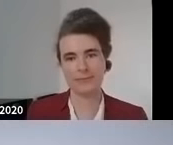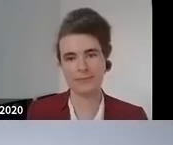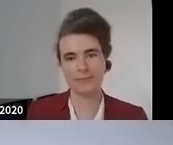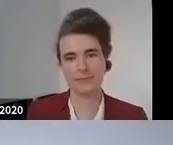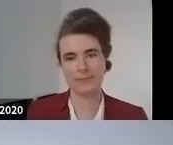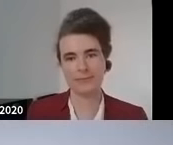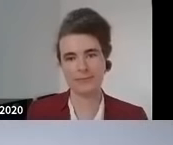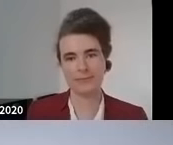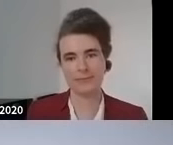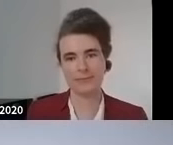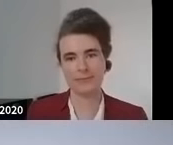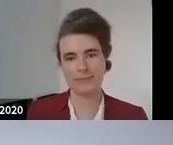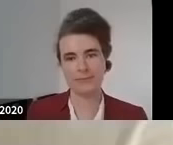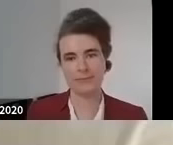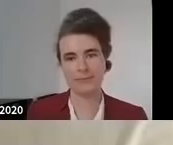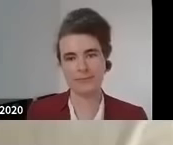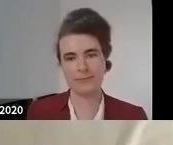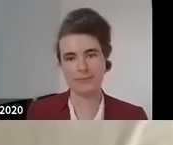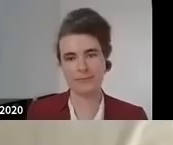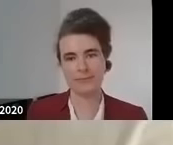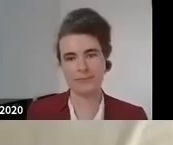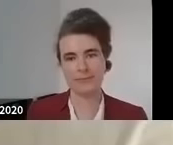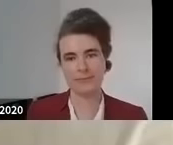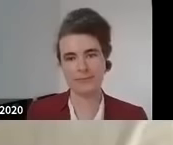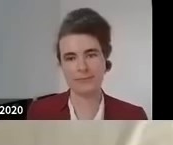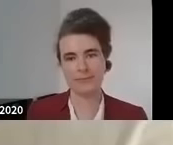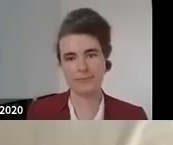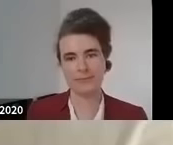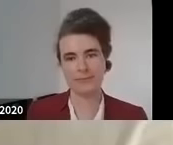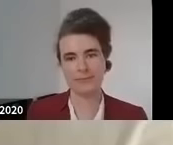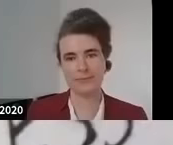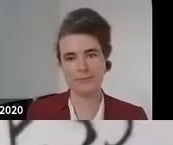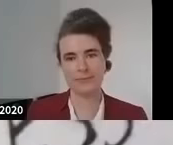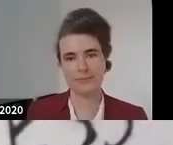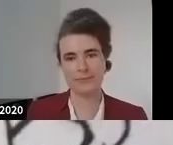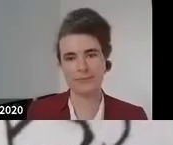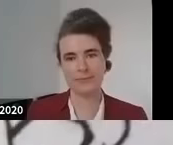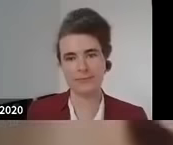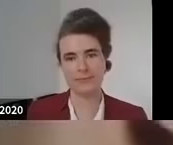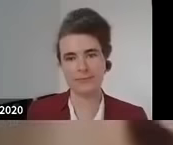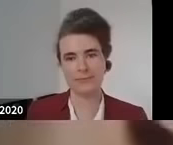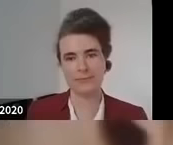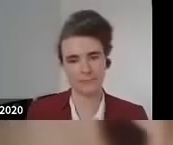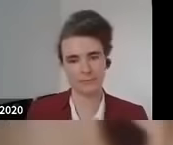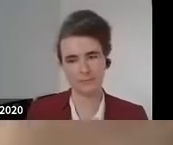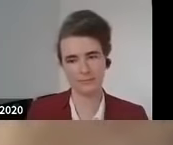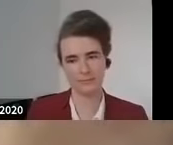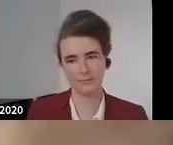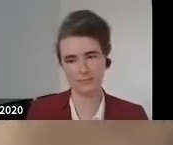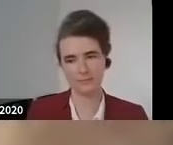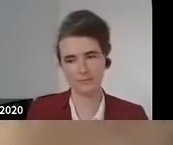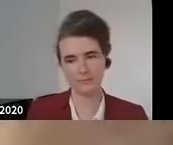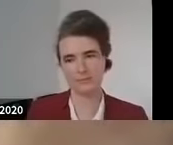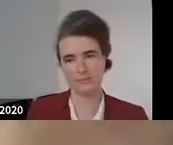beginning here's you go versus heartless that was one for the books for sure that was bringing the clash element